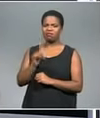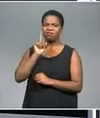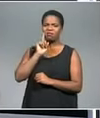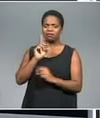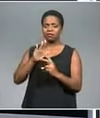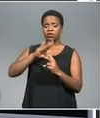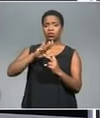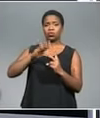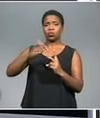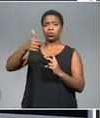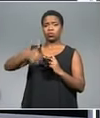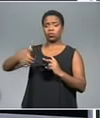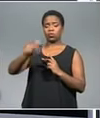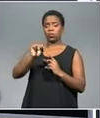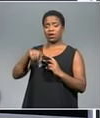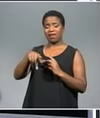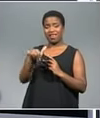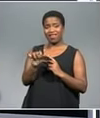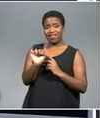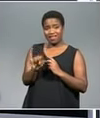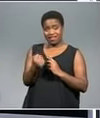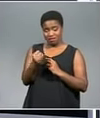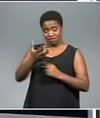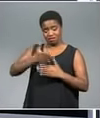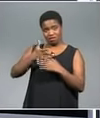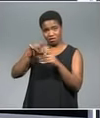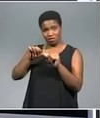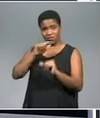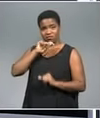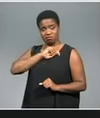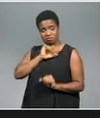senior NPA officials' fitness to hold office. Govan Whittles has more.